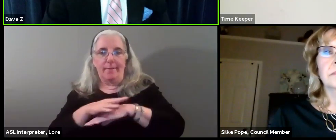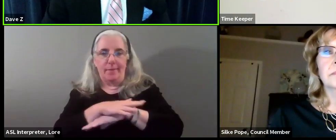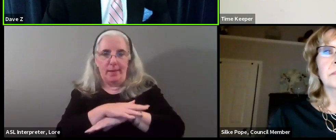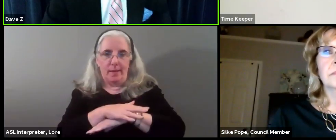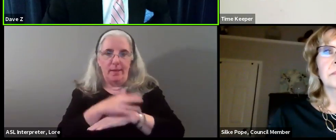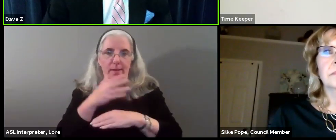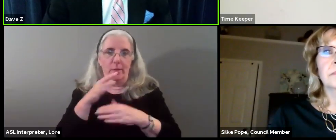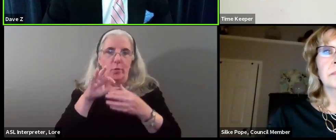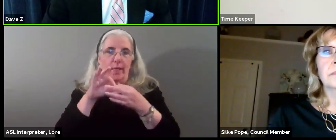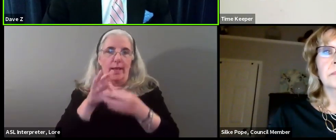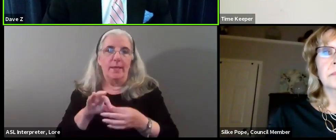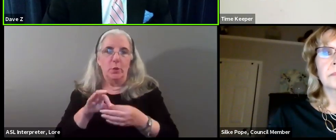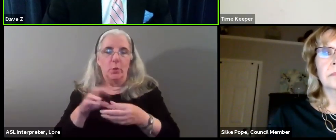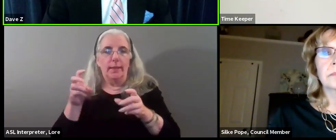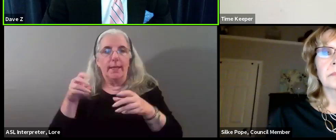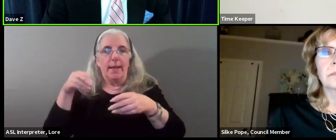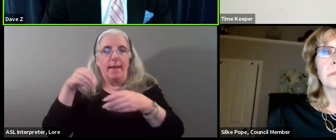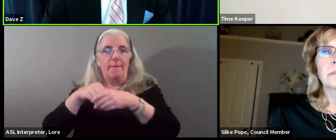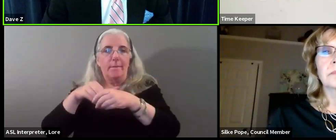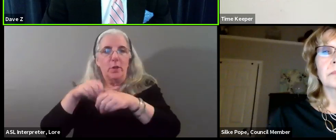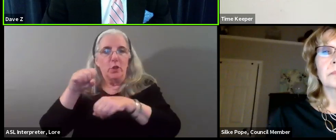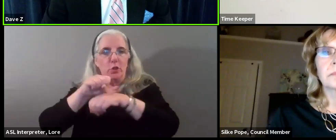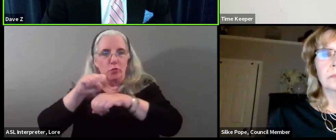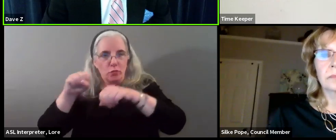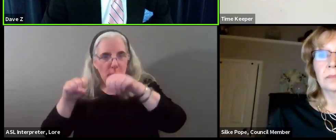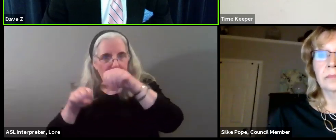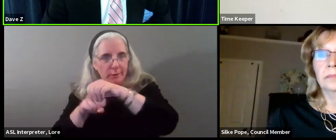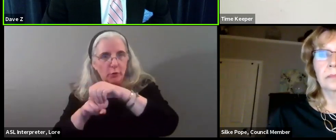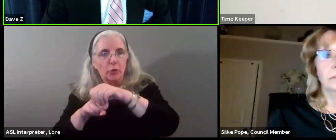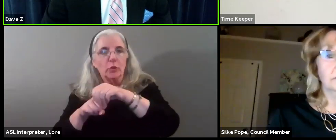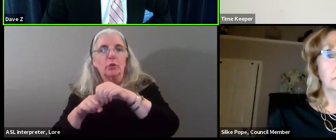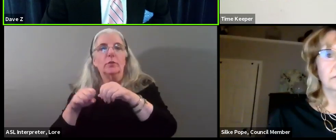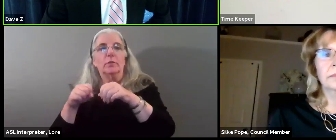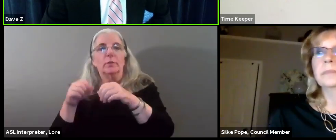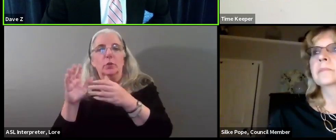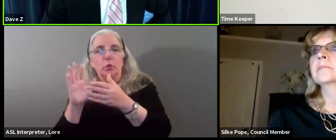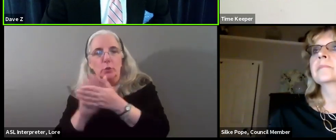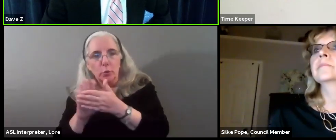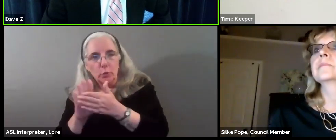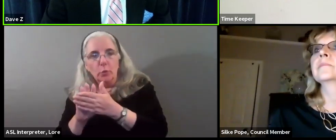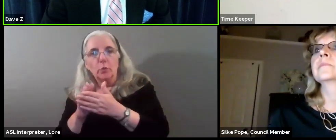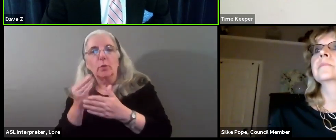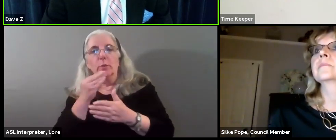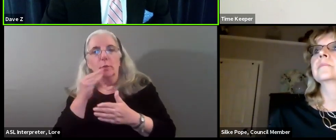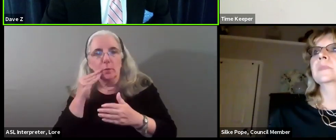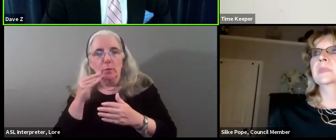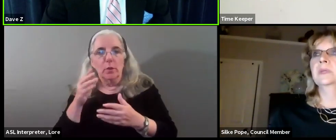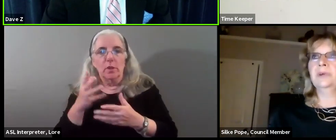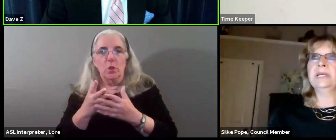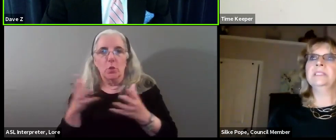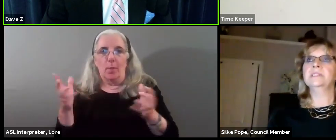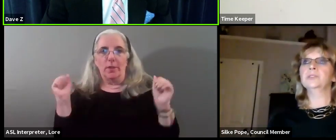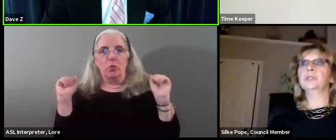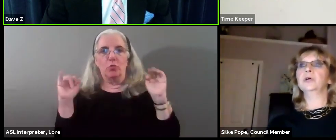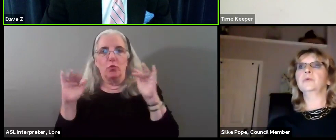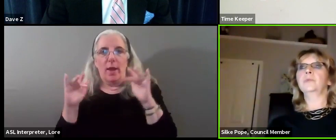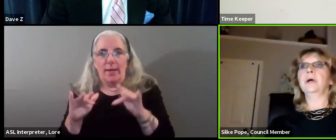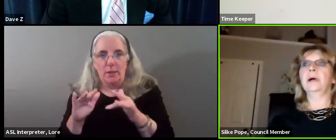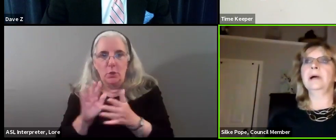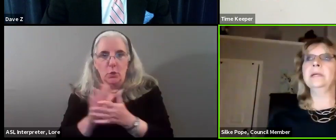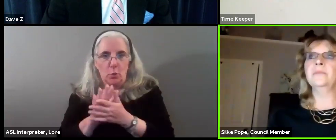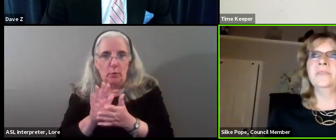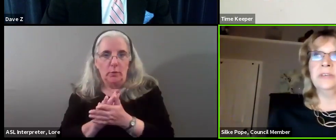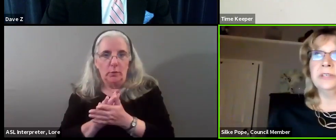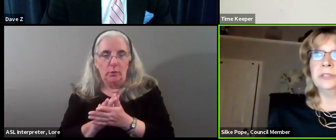might be when it comes to infrastructure and somehow reducing the overcrowding in our schools. Right. So